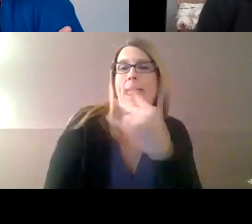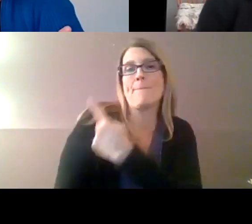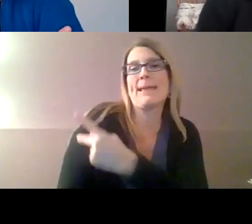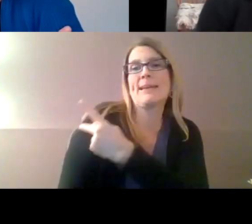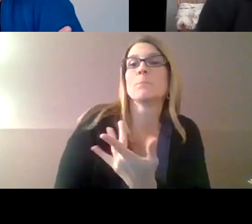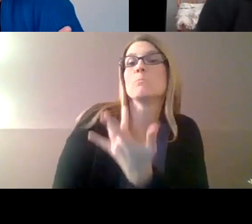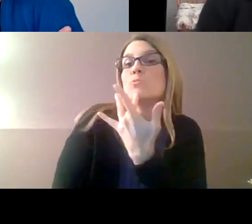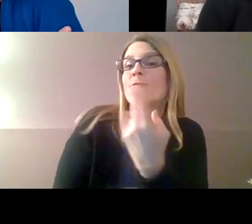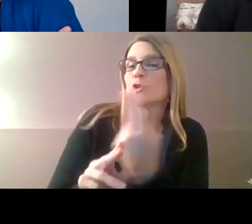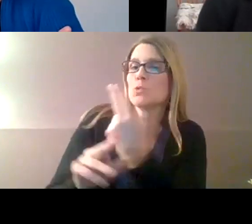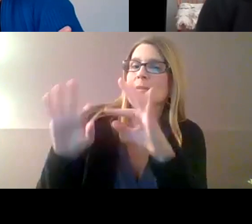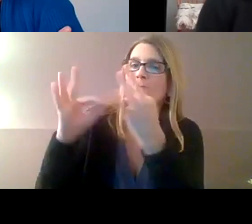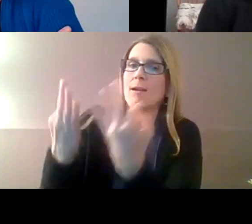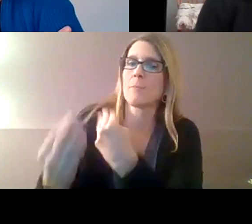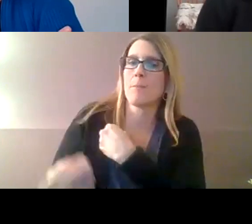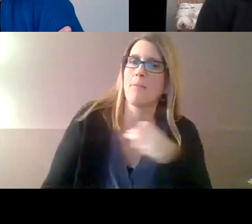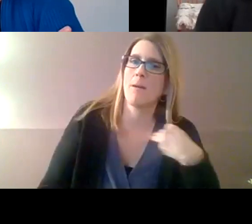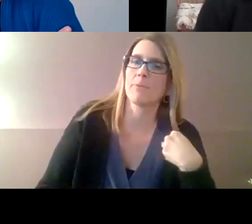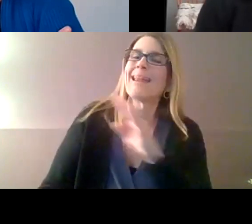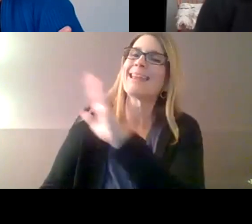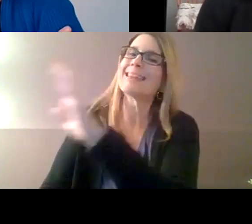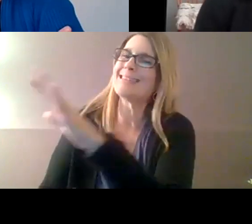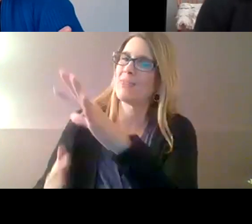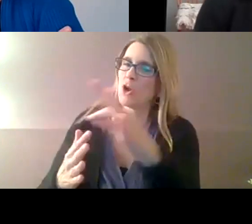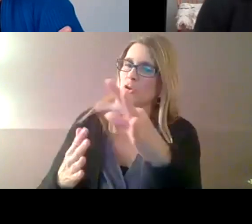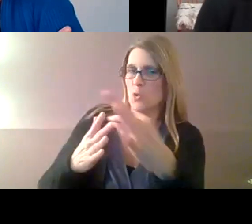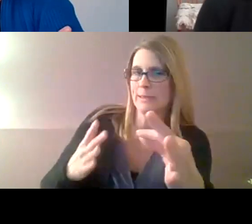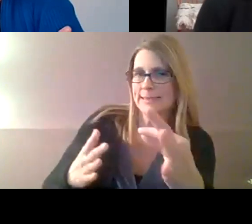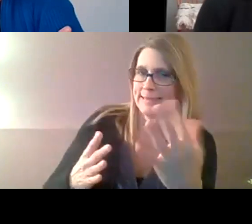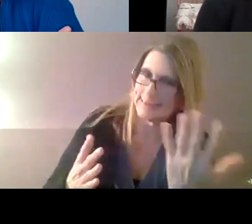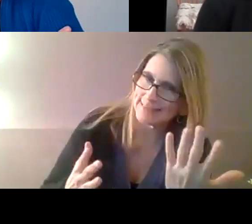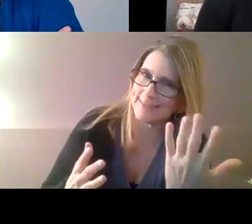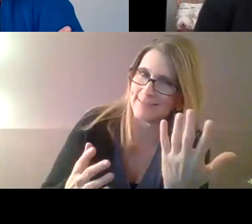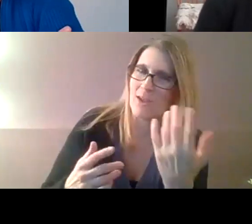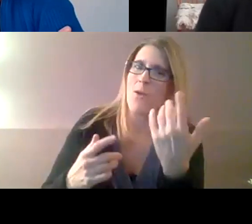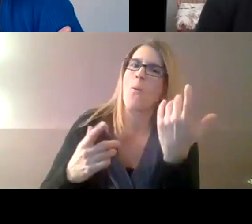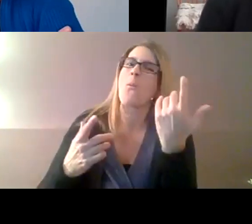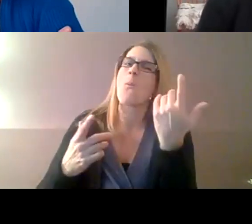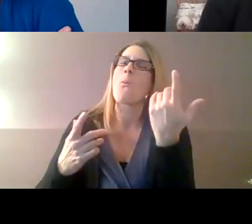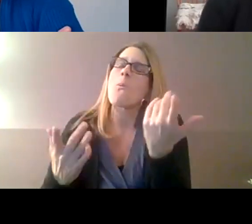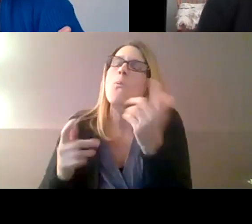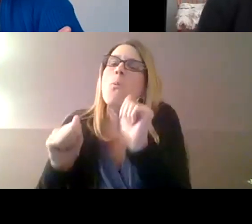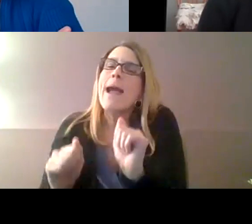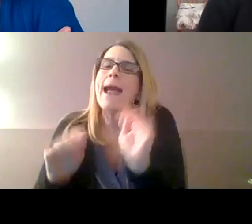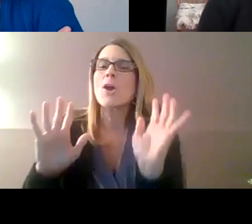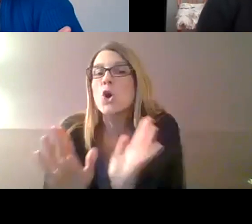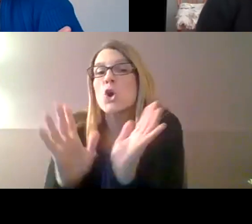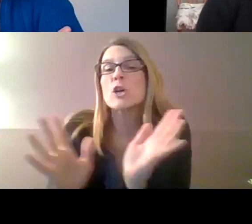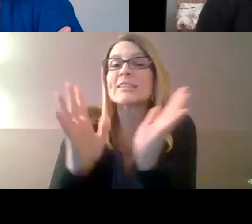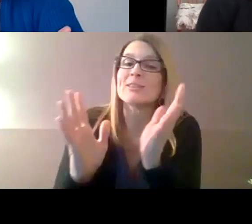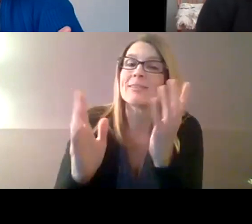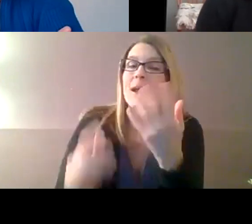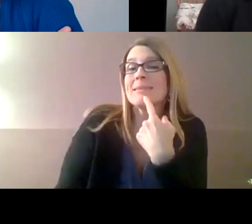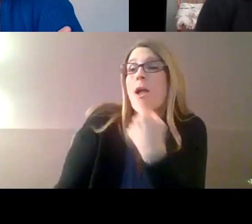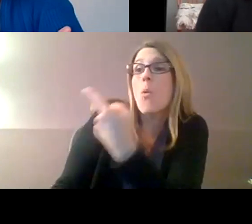whoever we can't force the individual really it's the patient or the deaf individuals choice. So we can't